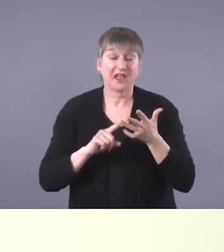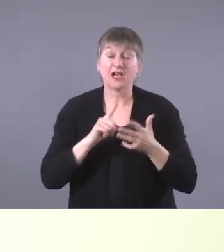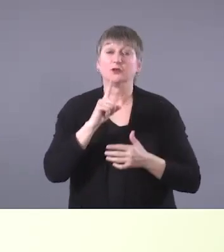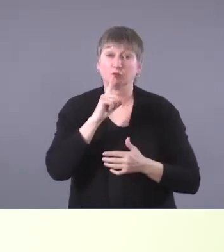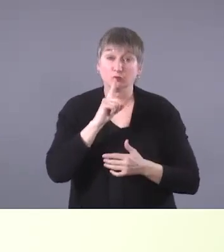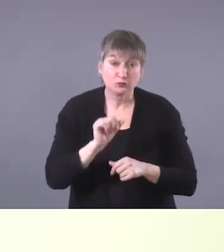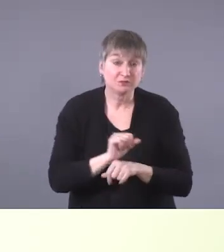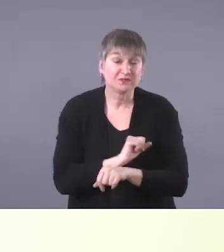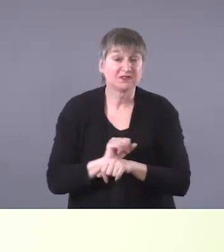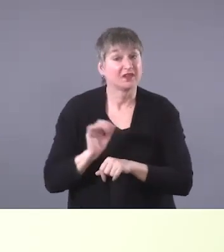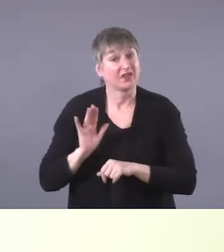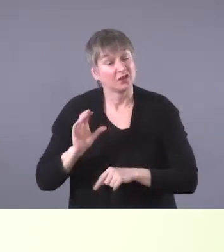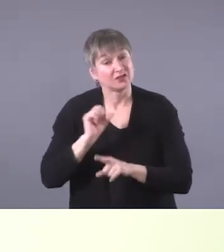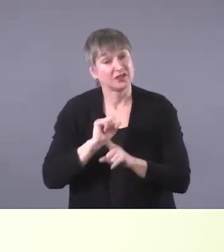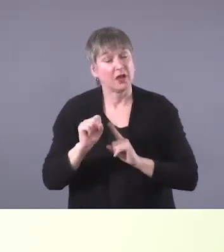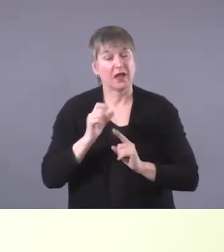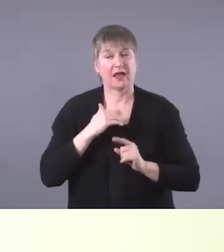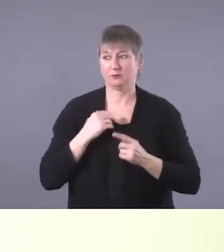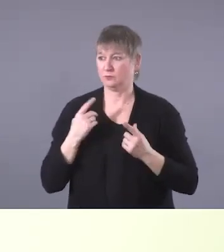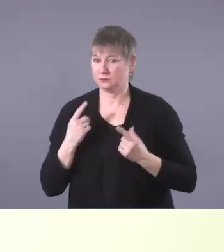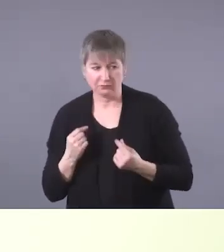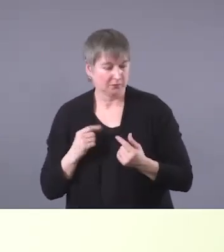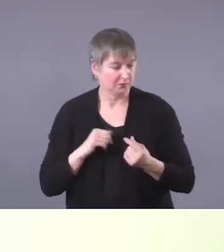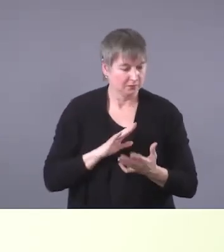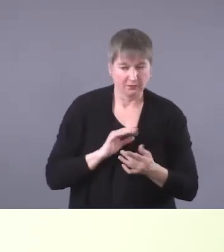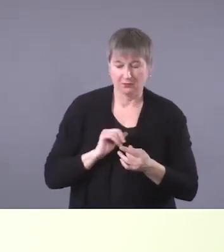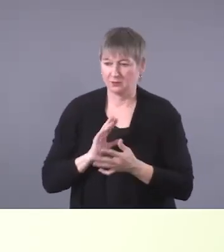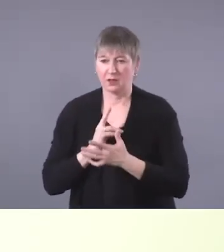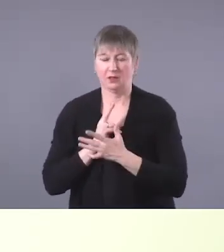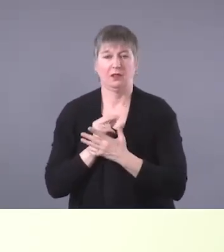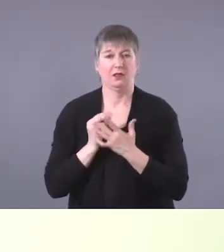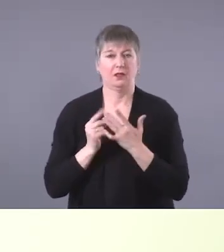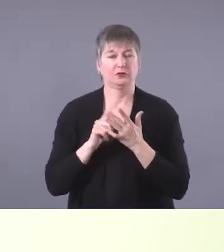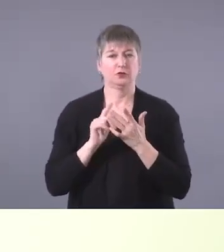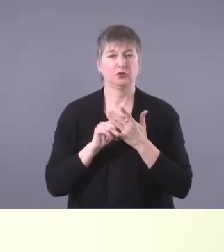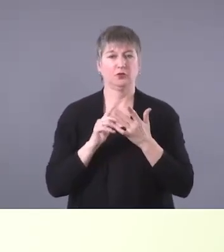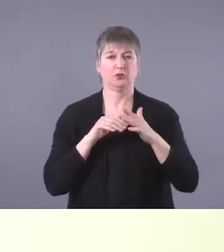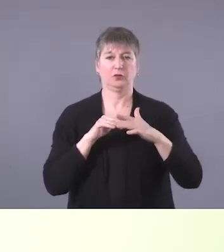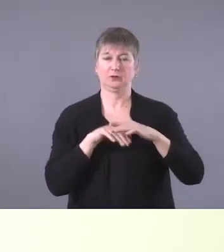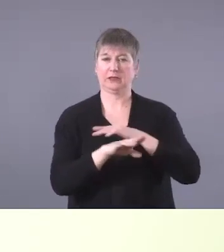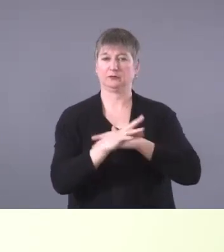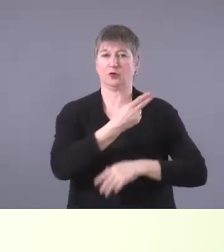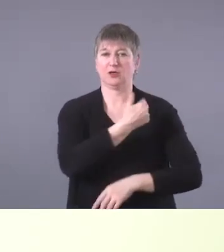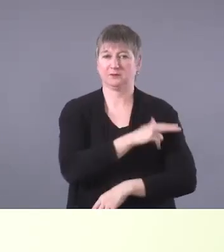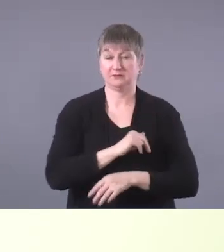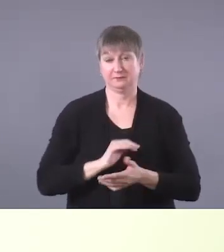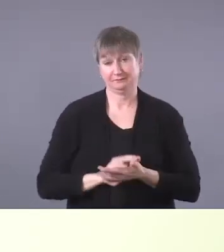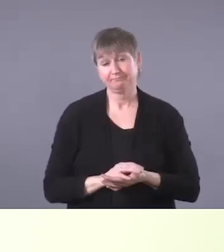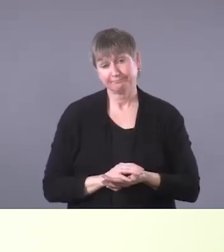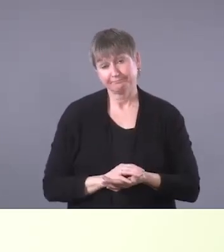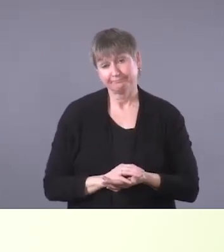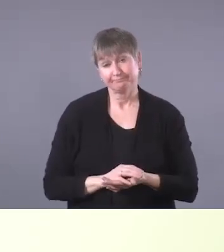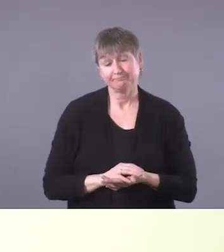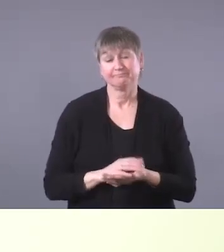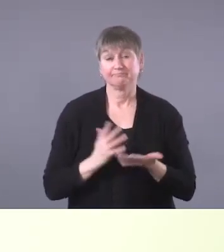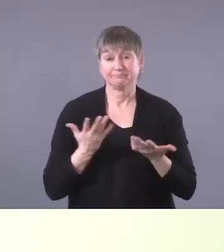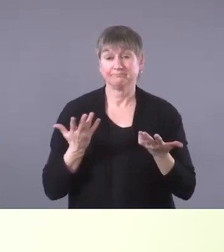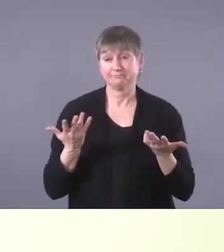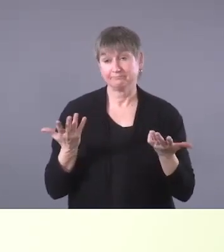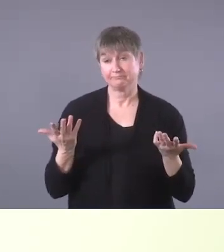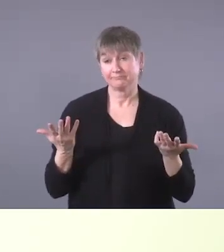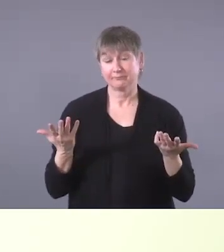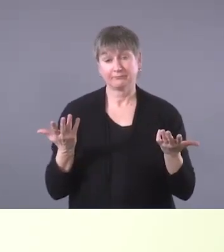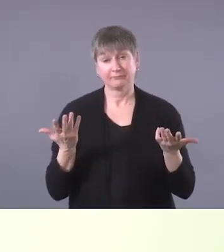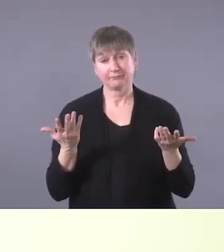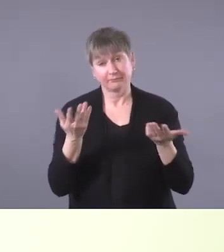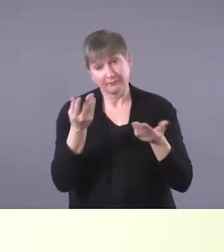and Métis families face when they're accessing the Alberta healthcare system. Um, it's a good insight into, you know,